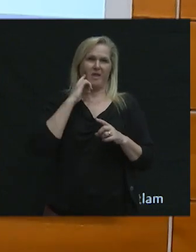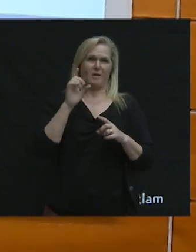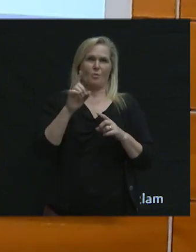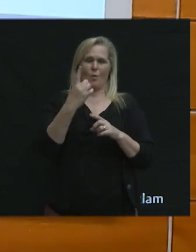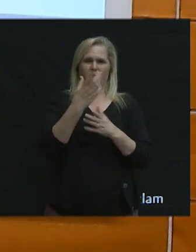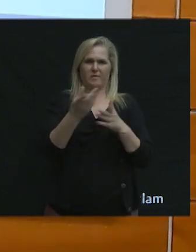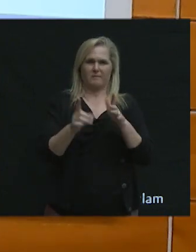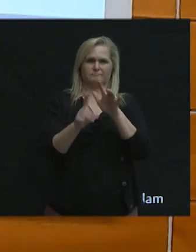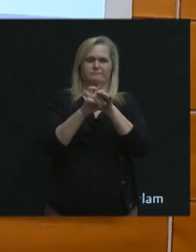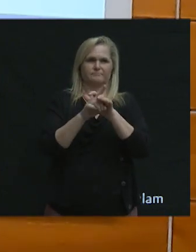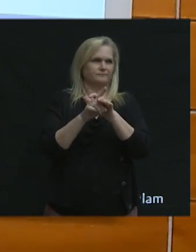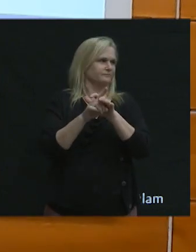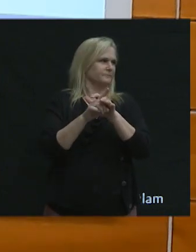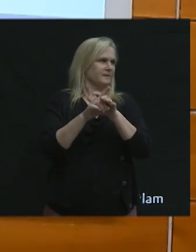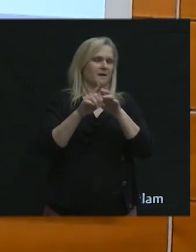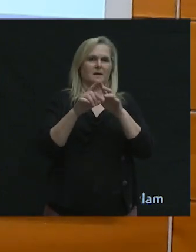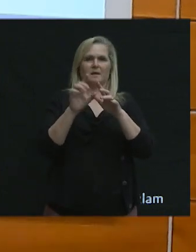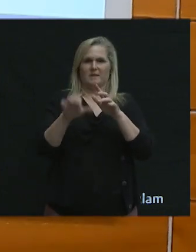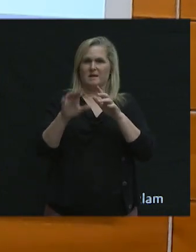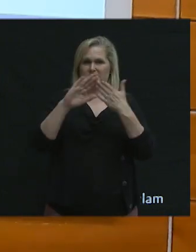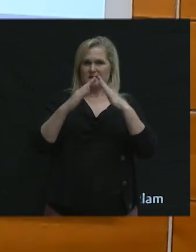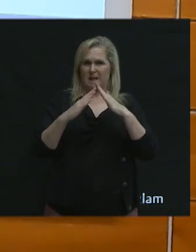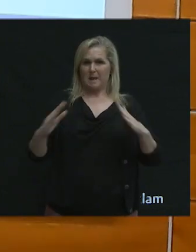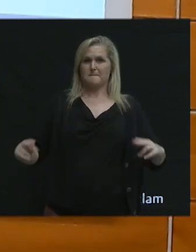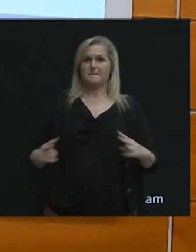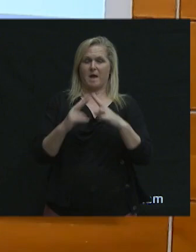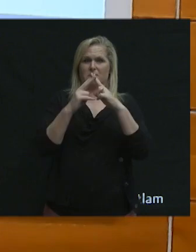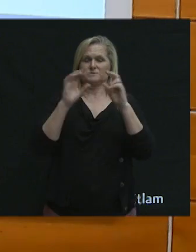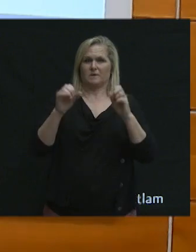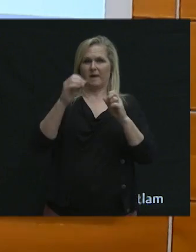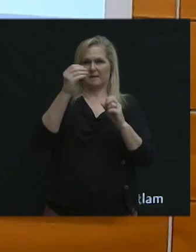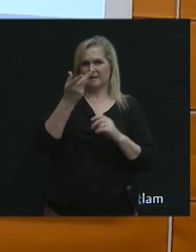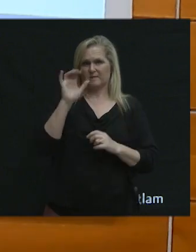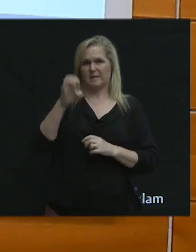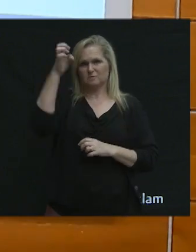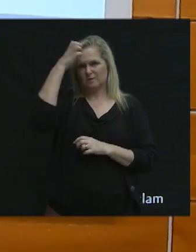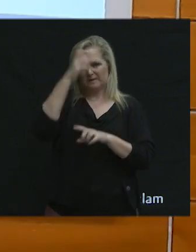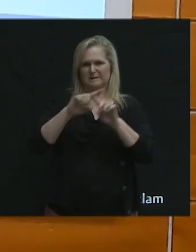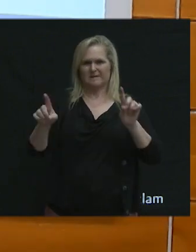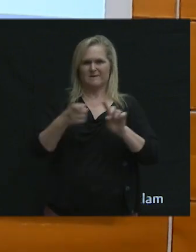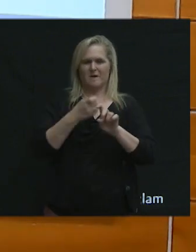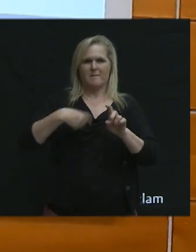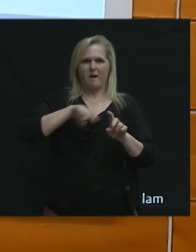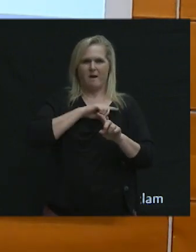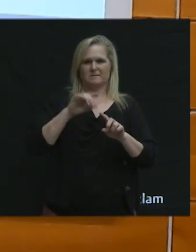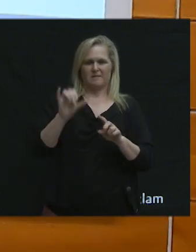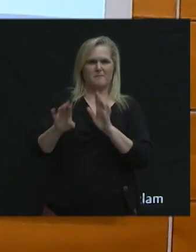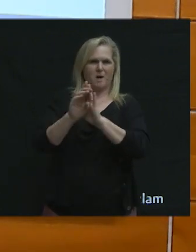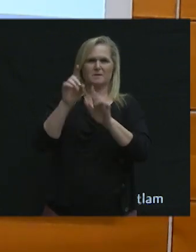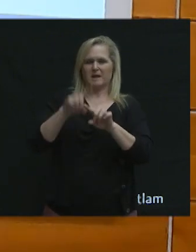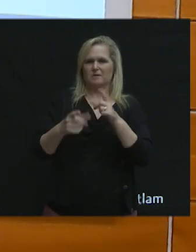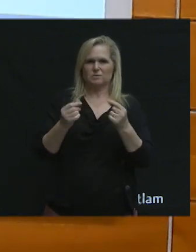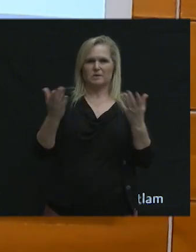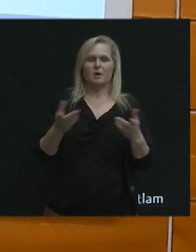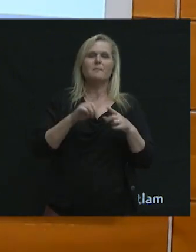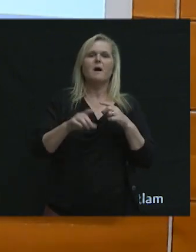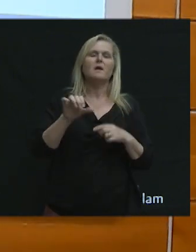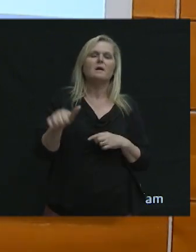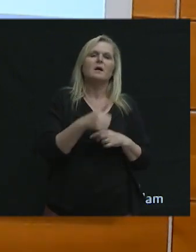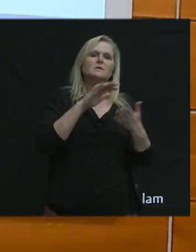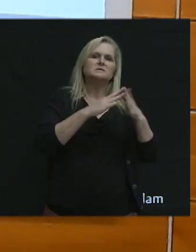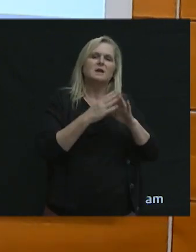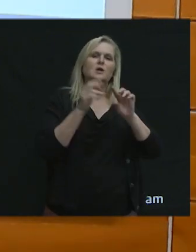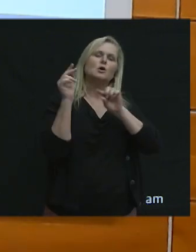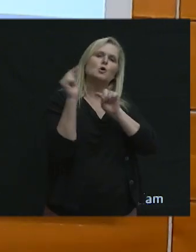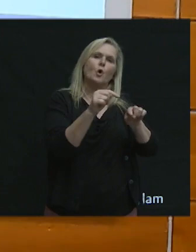one of them is Paris, so that's fine. You can tell me it's European. It's different than us. It doesn't fit our model. We can't do it. The second one I'm going to tell you is just